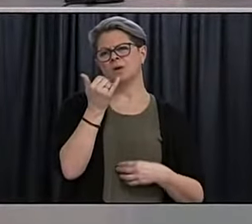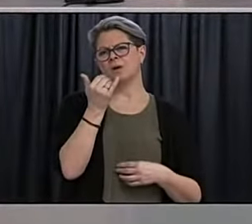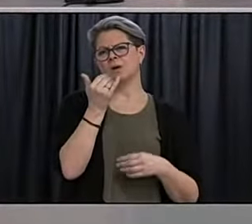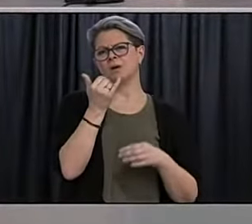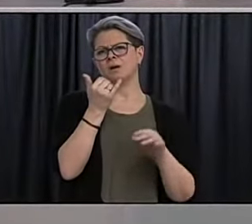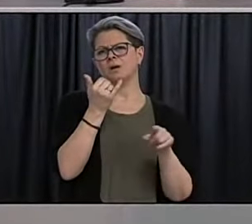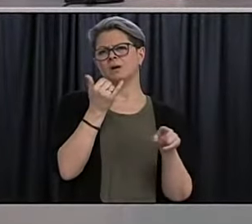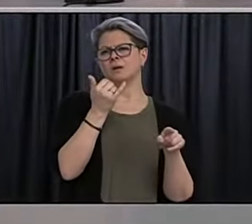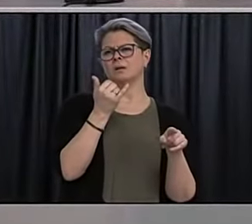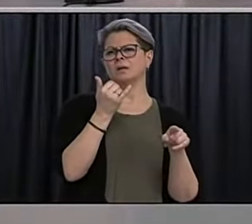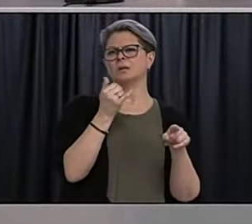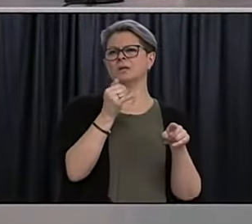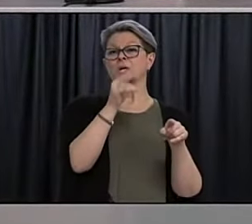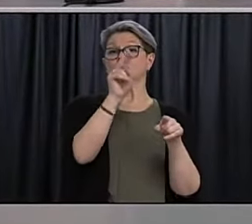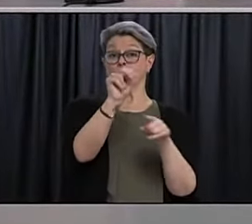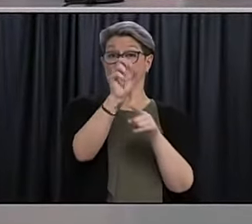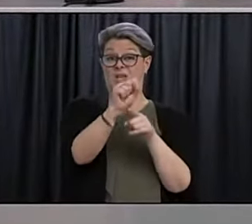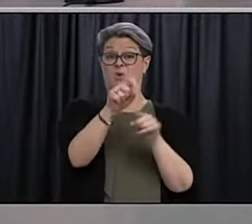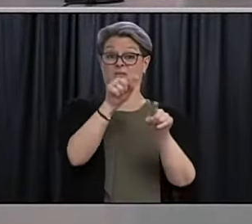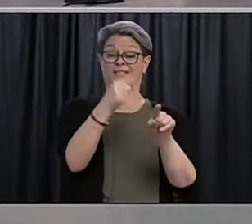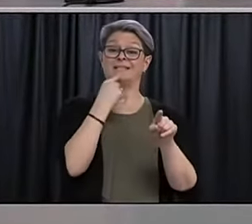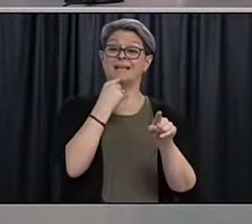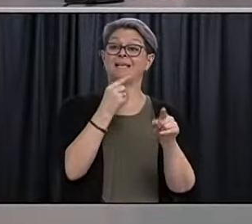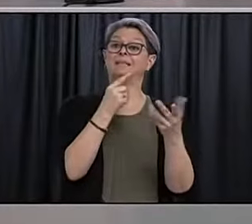of first come, first serve, they're speaking of?